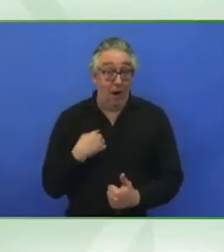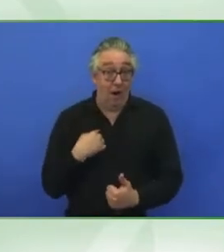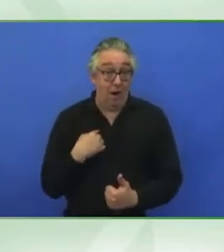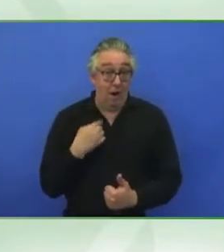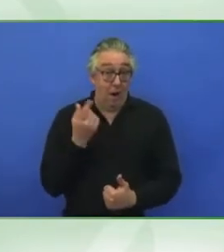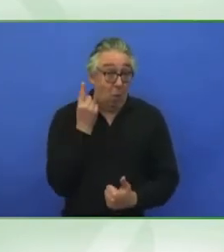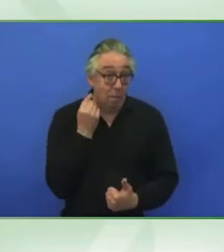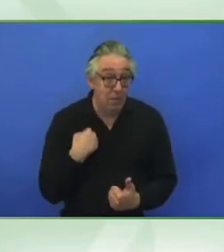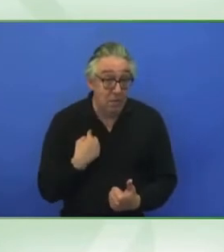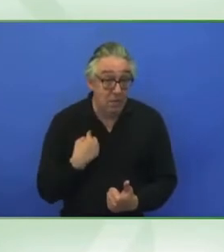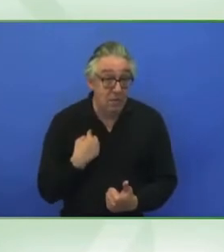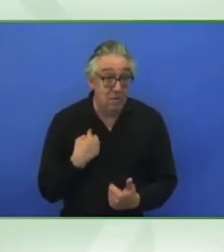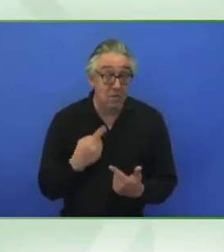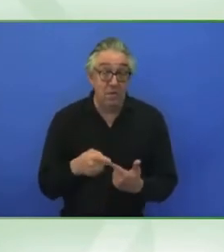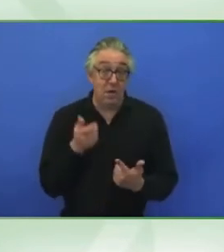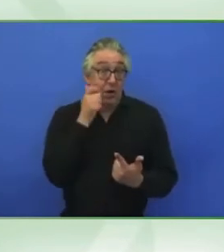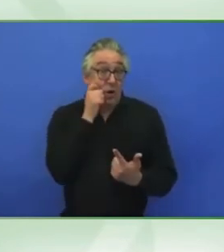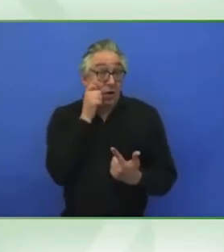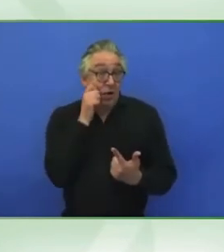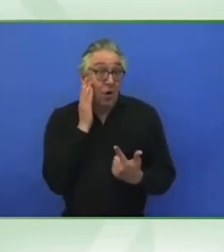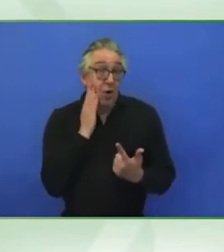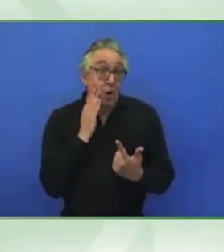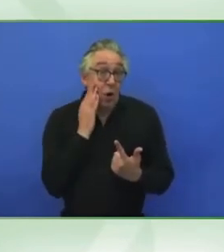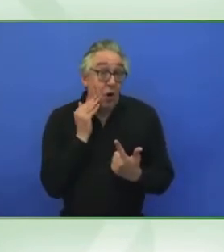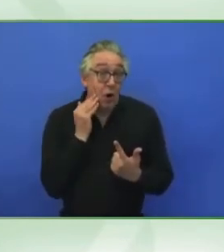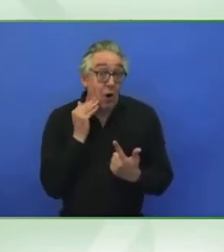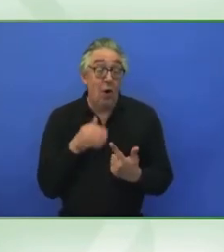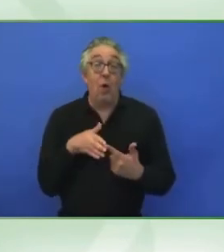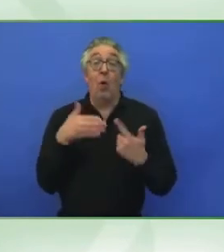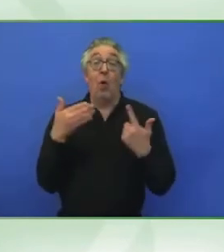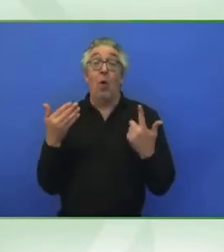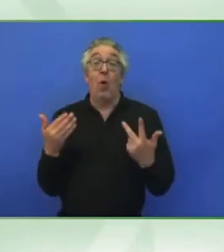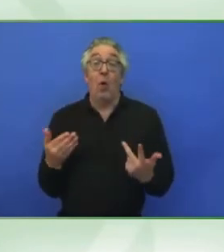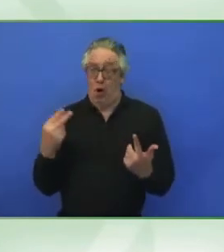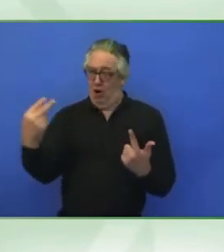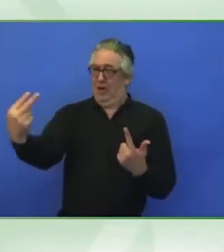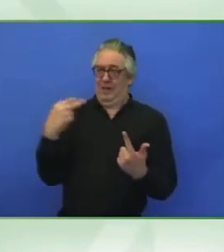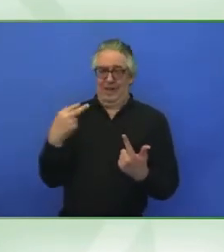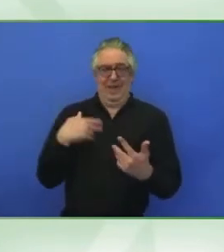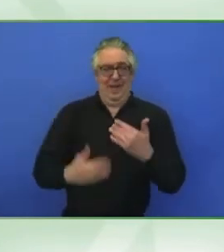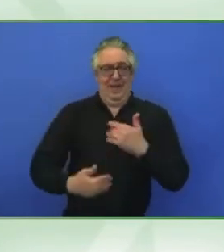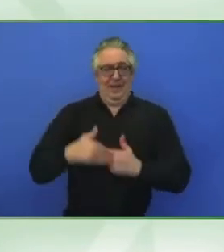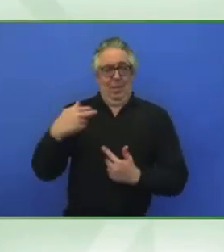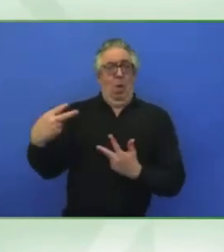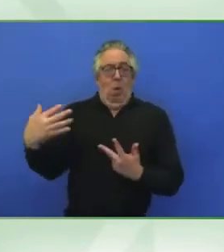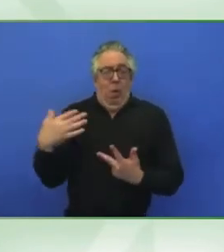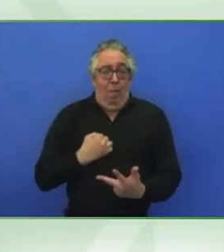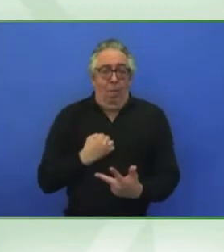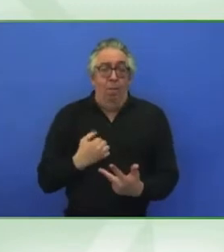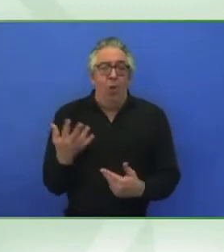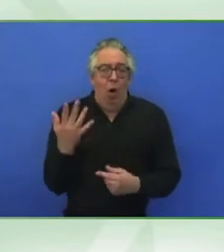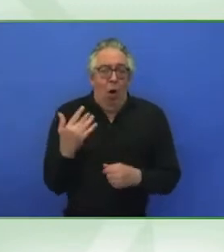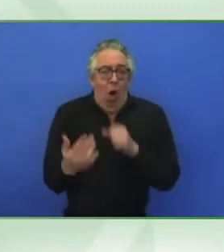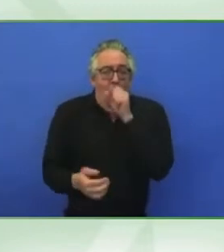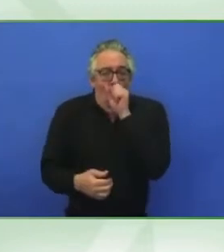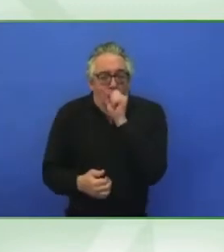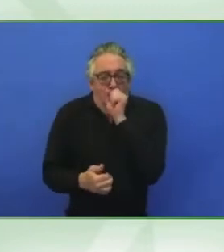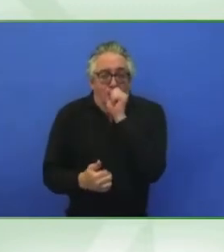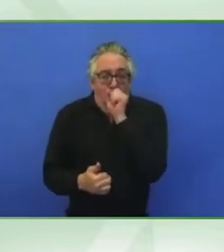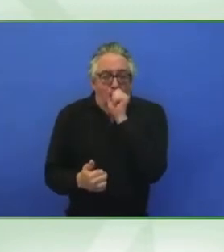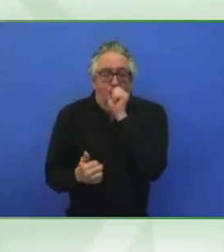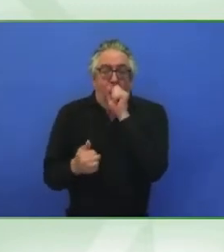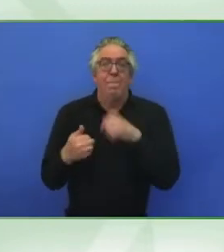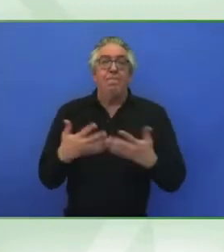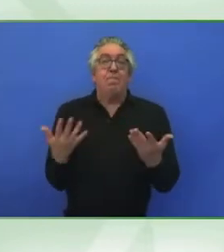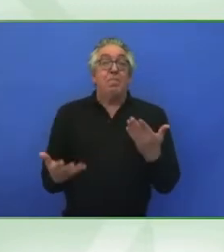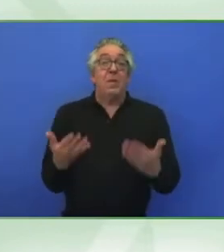my race, or the fact that I have a very visible condition. It may be a consequence of all three, or perhaps one or